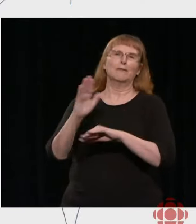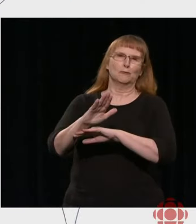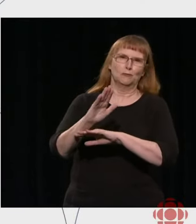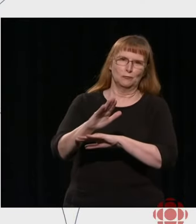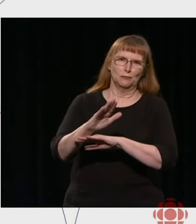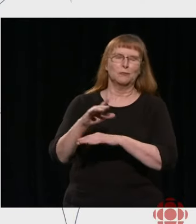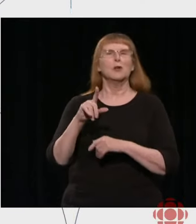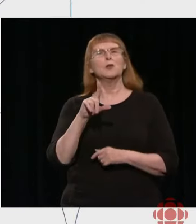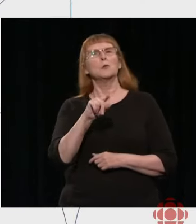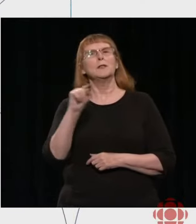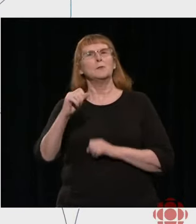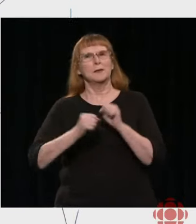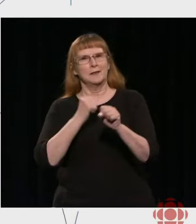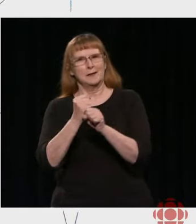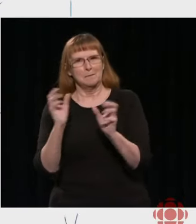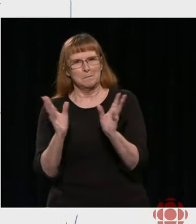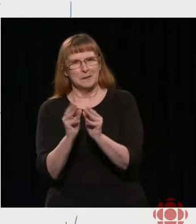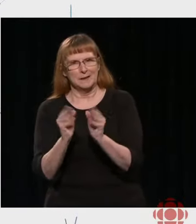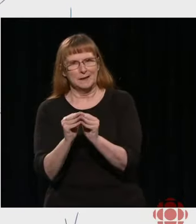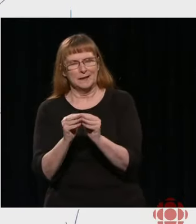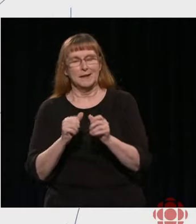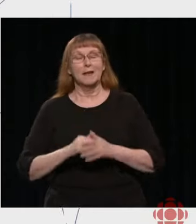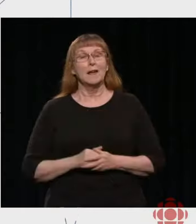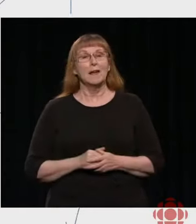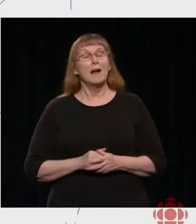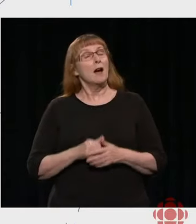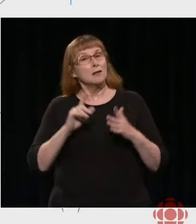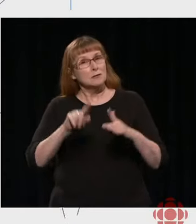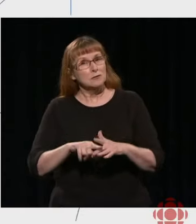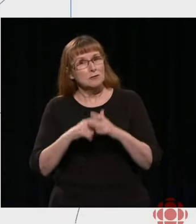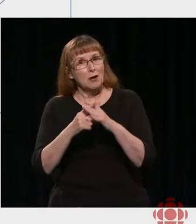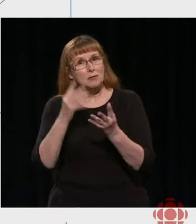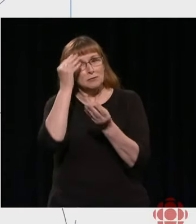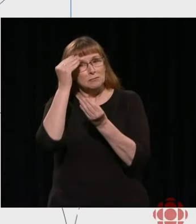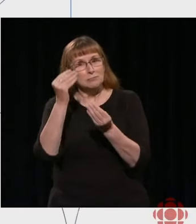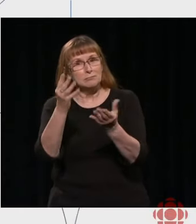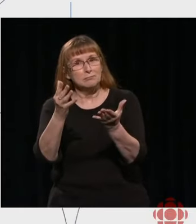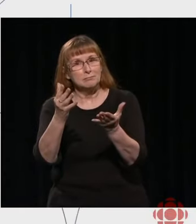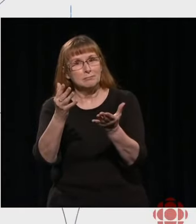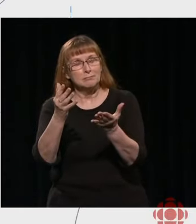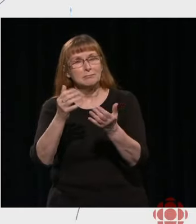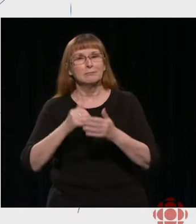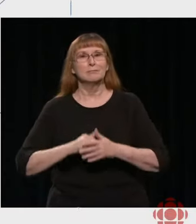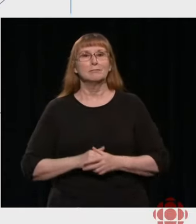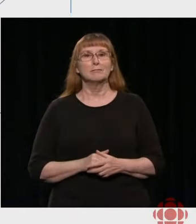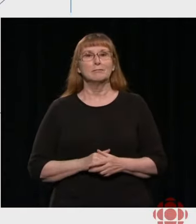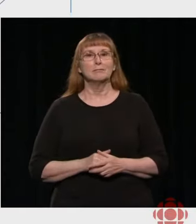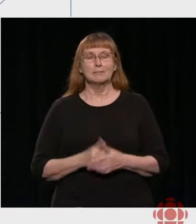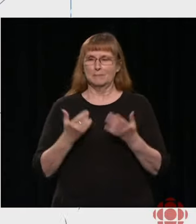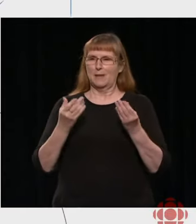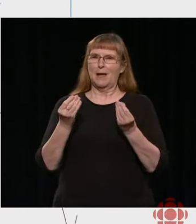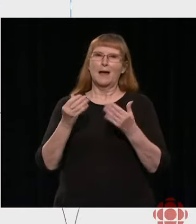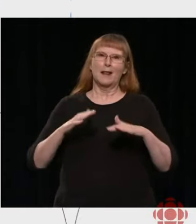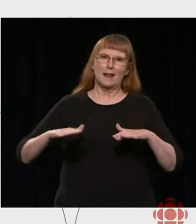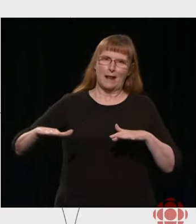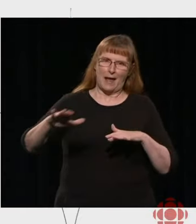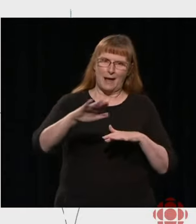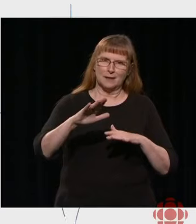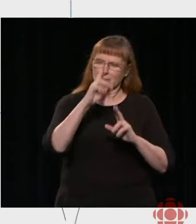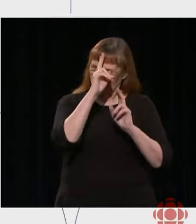Public Meeting. I'd like to begin by telling you that we are on Treaty 1 territory.